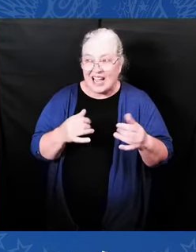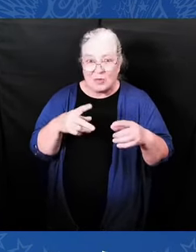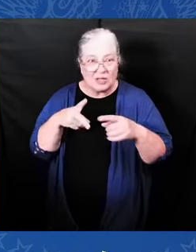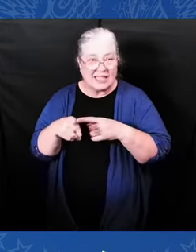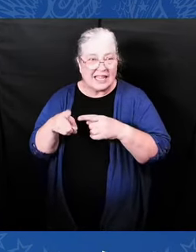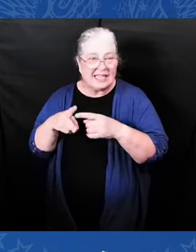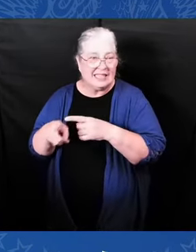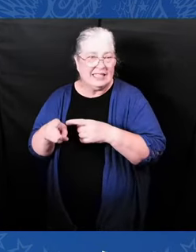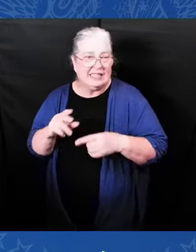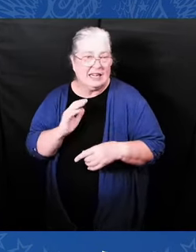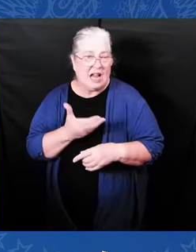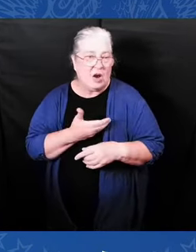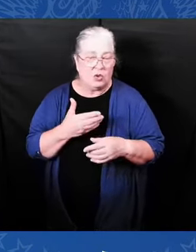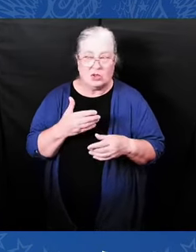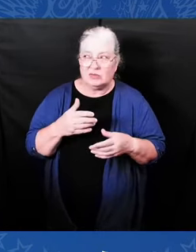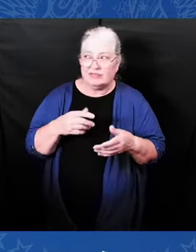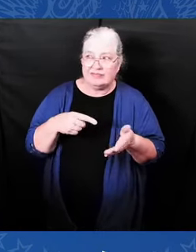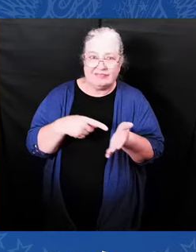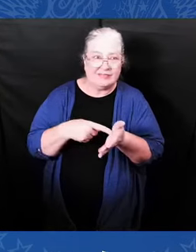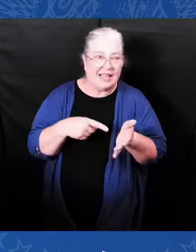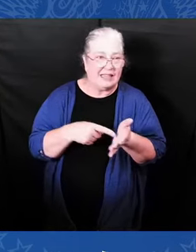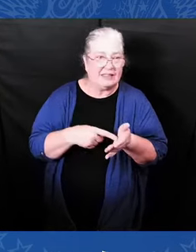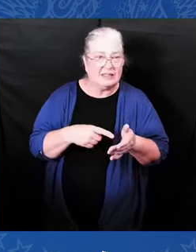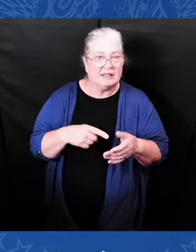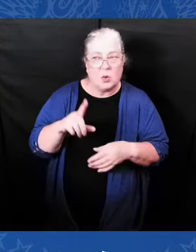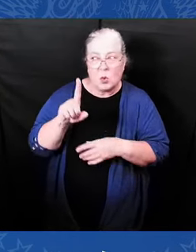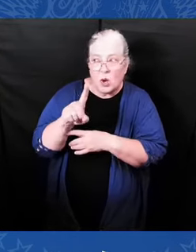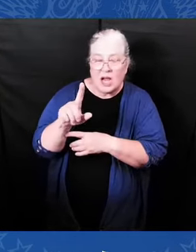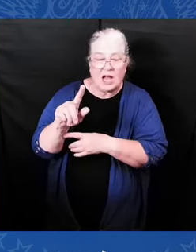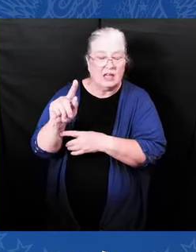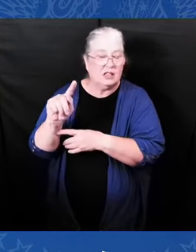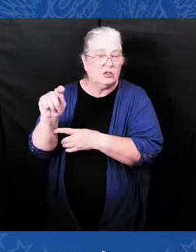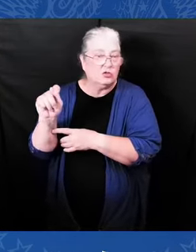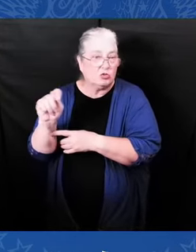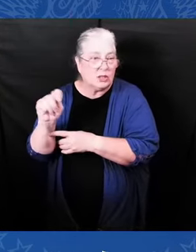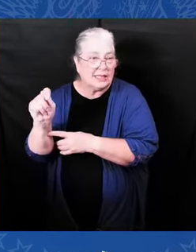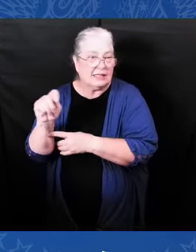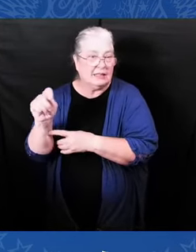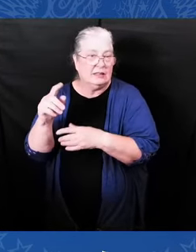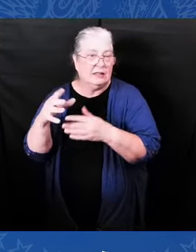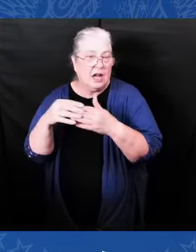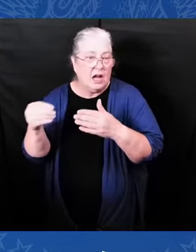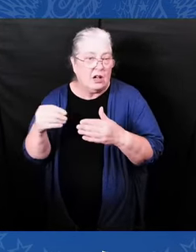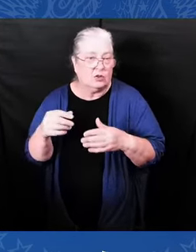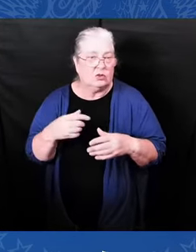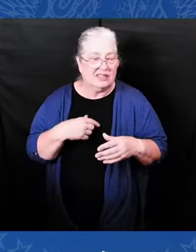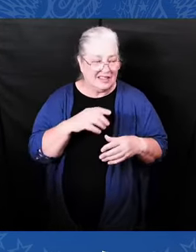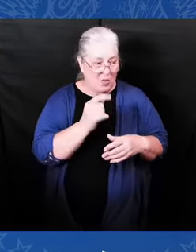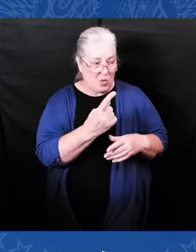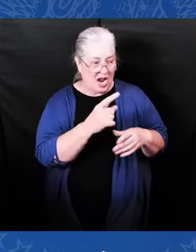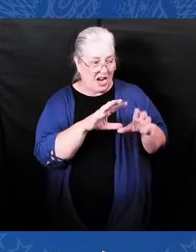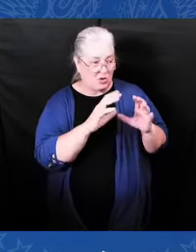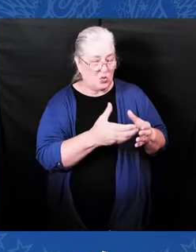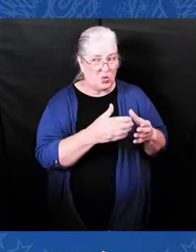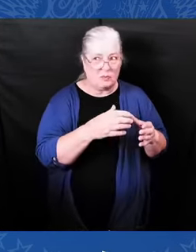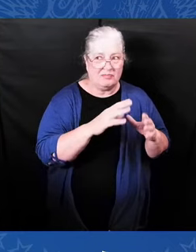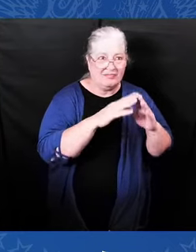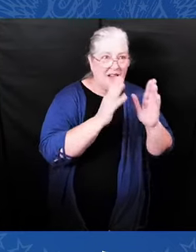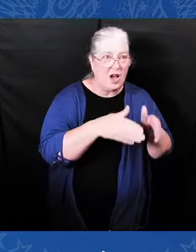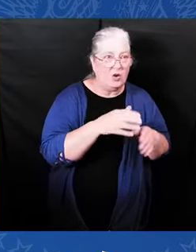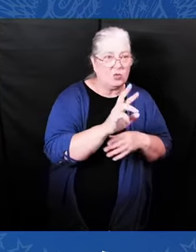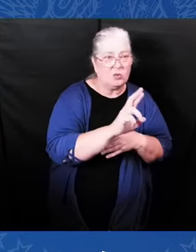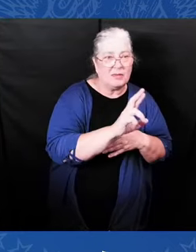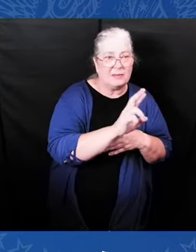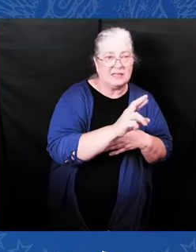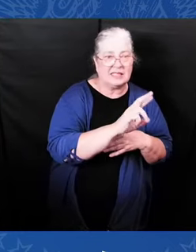Let's be clear. If the government shuts down, that means members of Congress — members of the U.S. military are going to have to